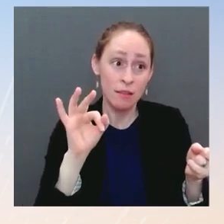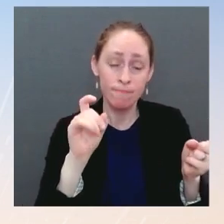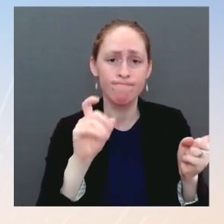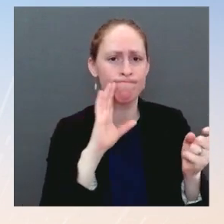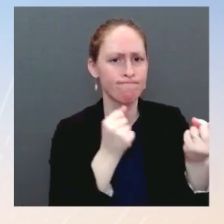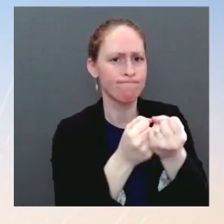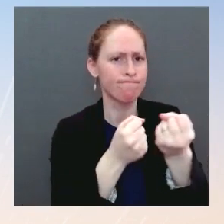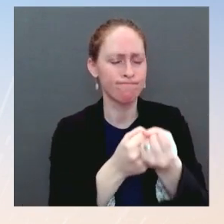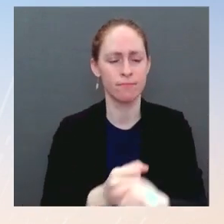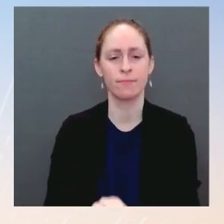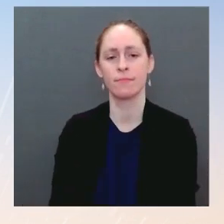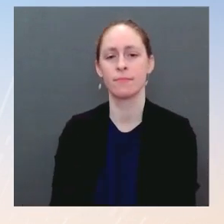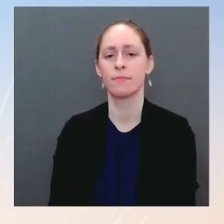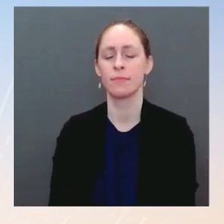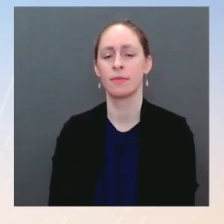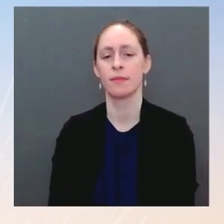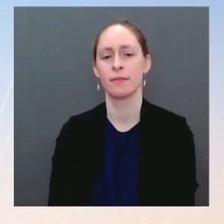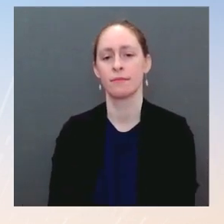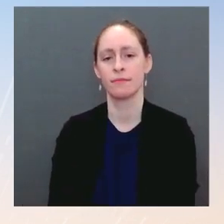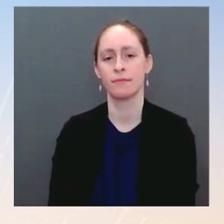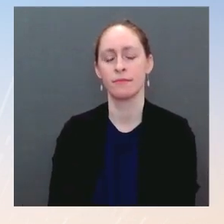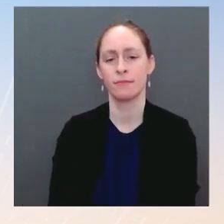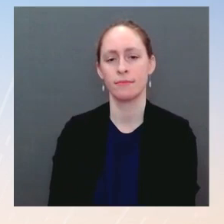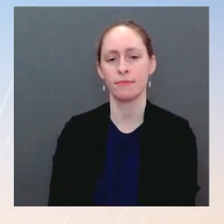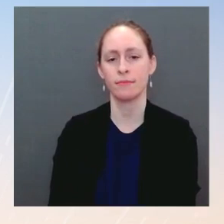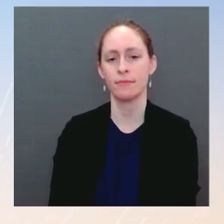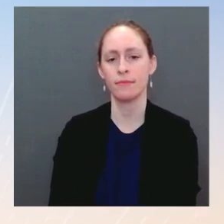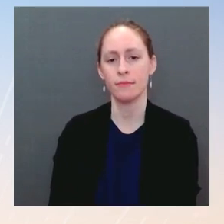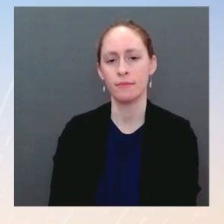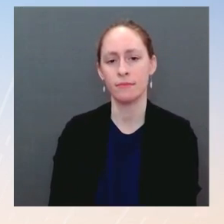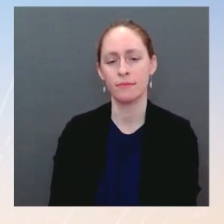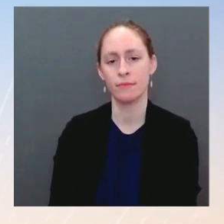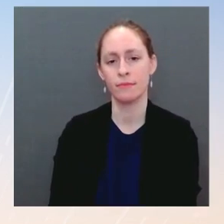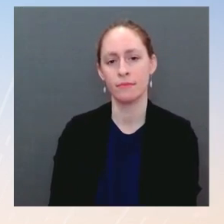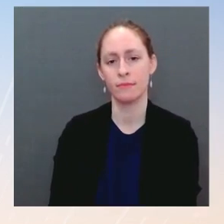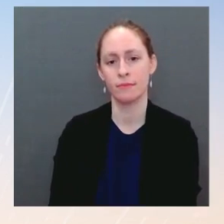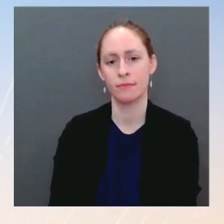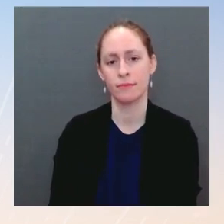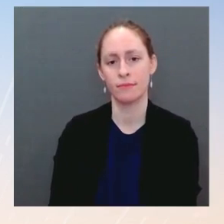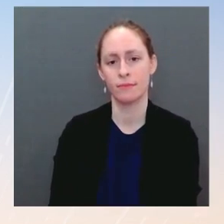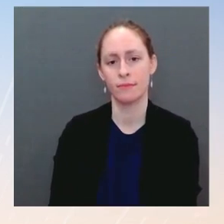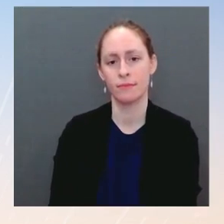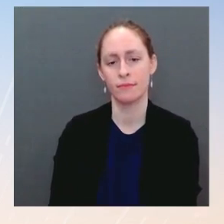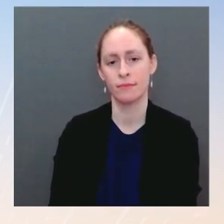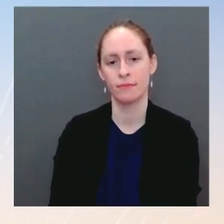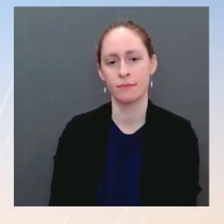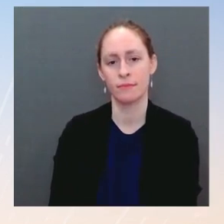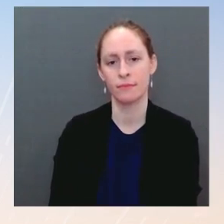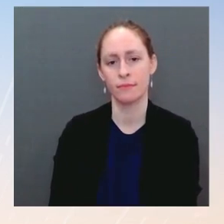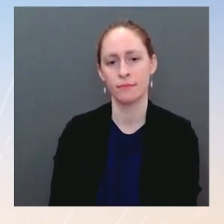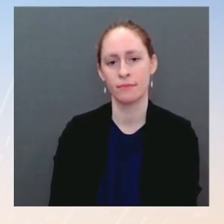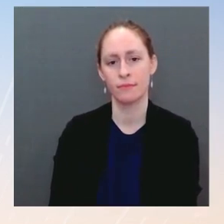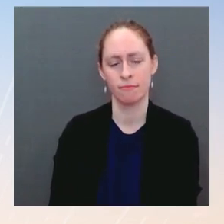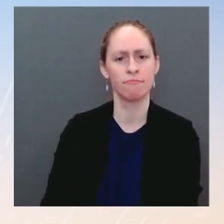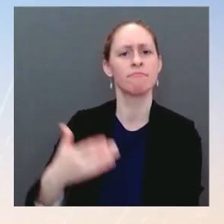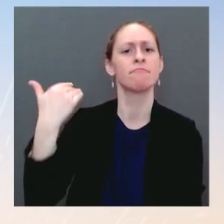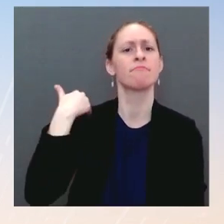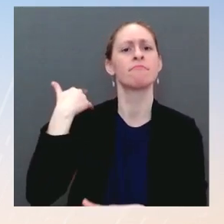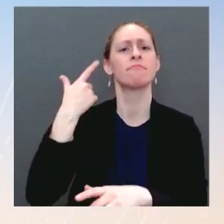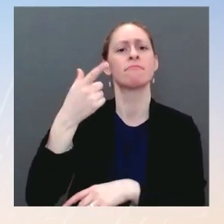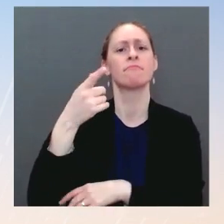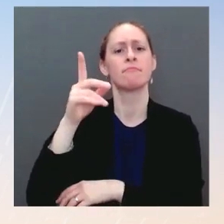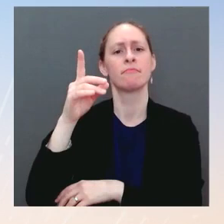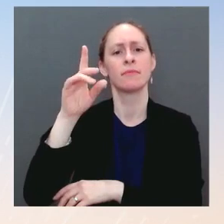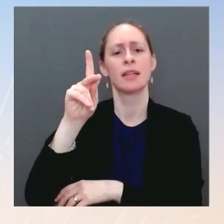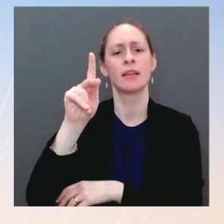which led to its own refugee crisis? What, you know, did he, I guess, learn from what at the time was viewed as